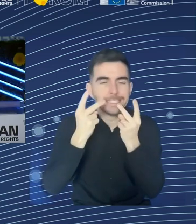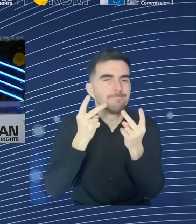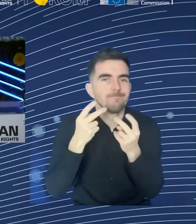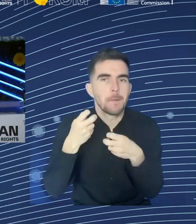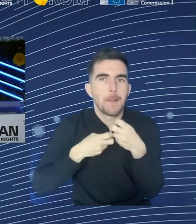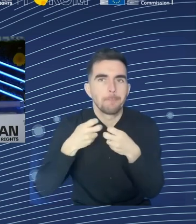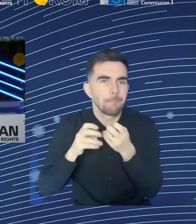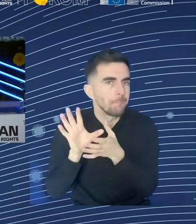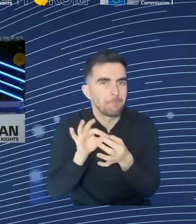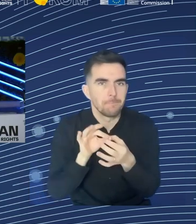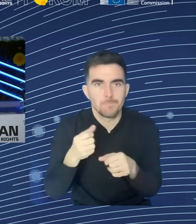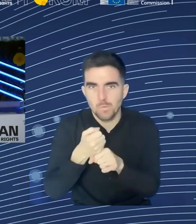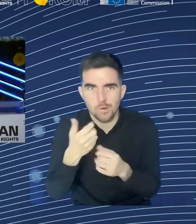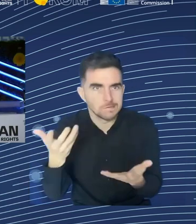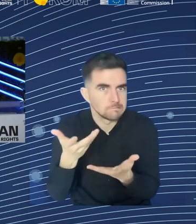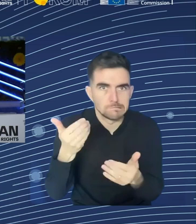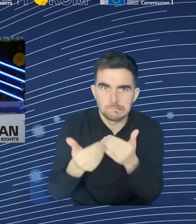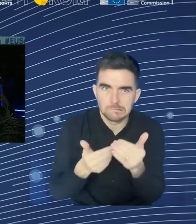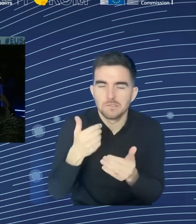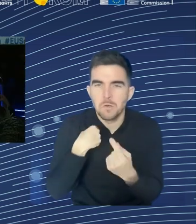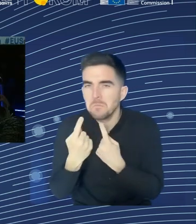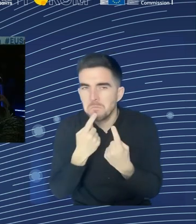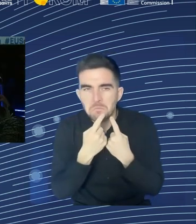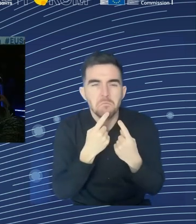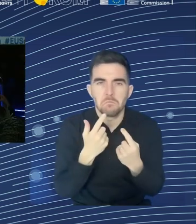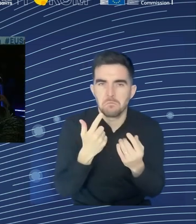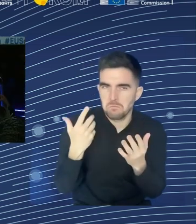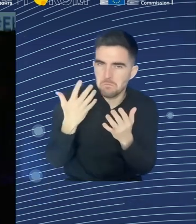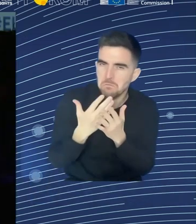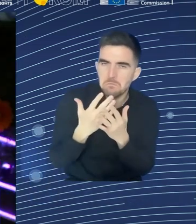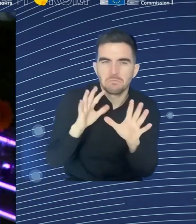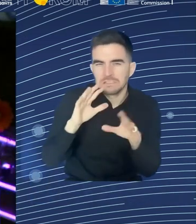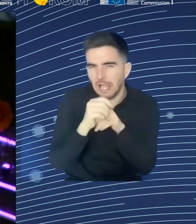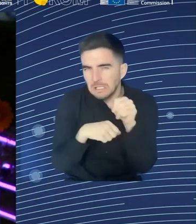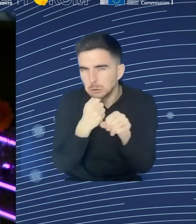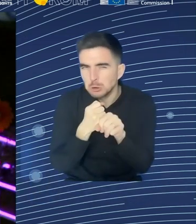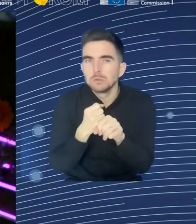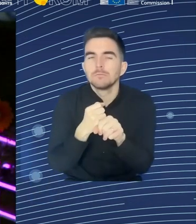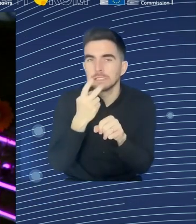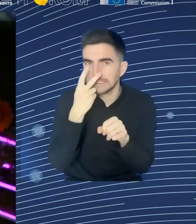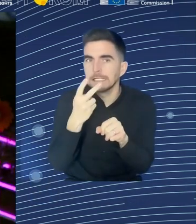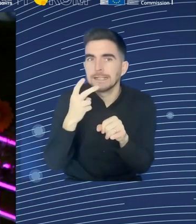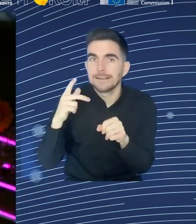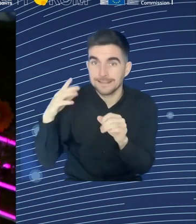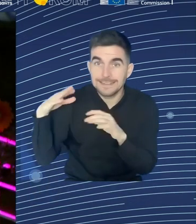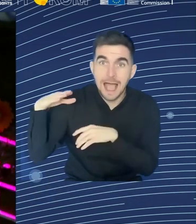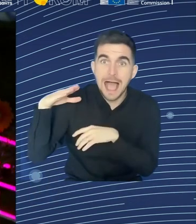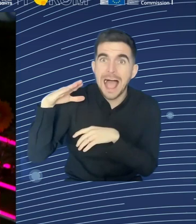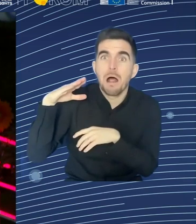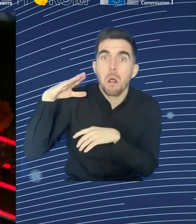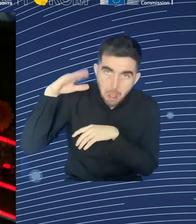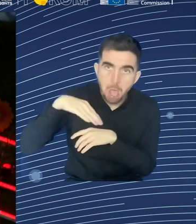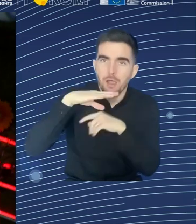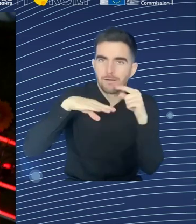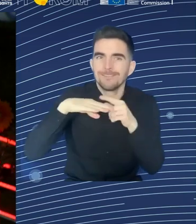the vacancy rate reached 2.9% in the EU and even 3.1% in the euro area.